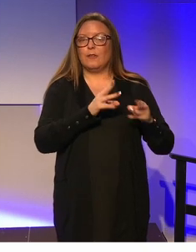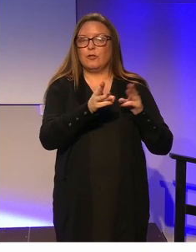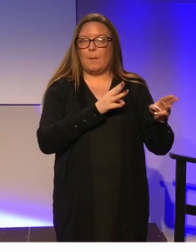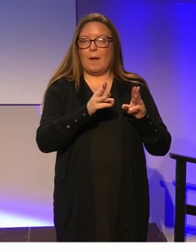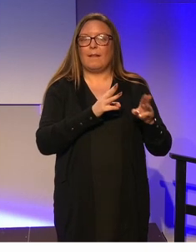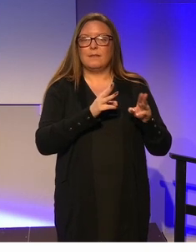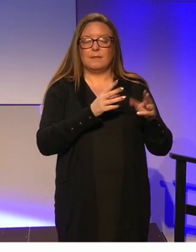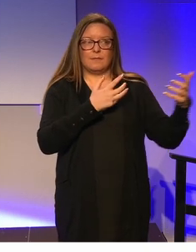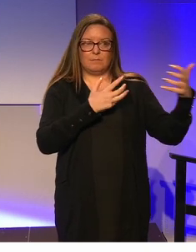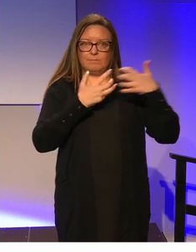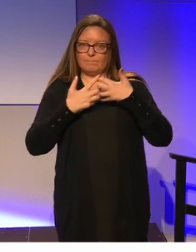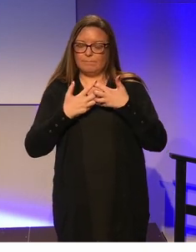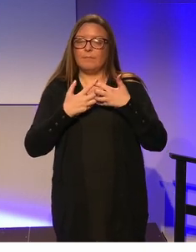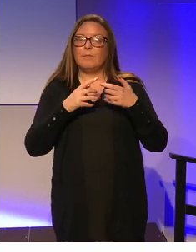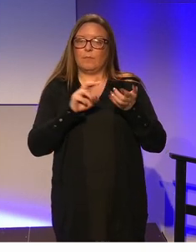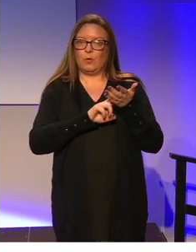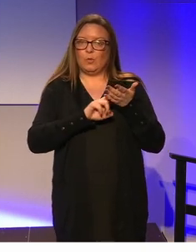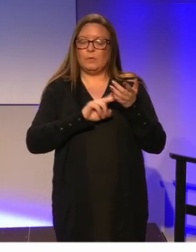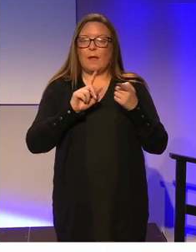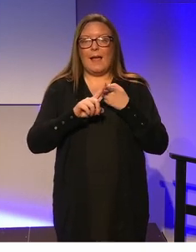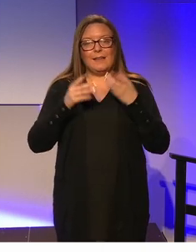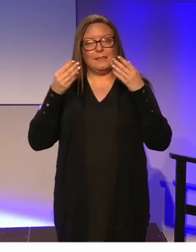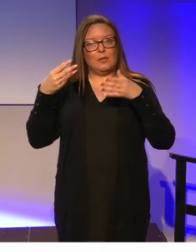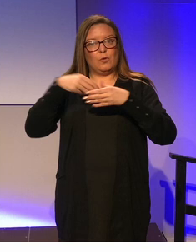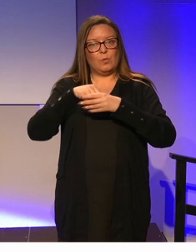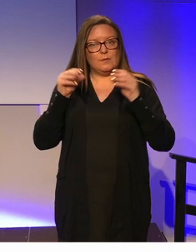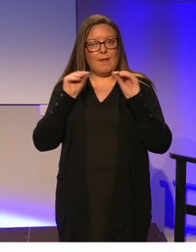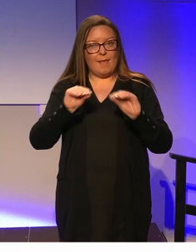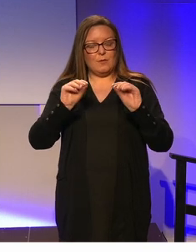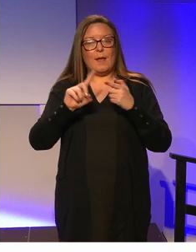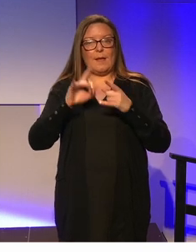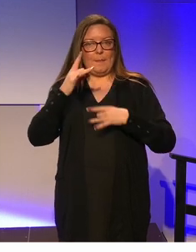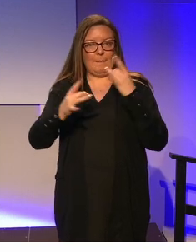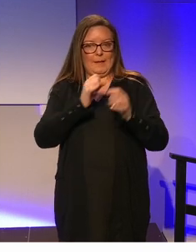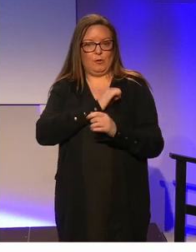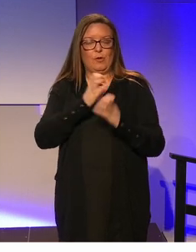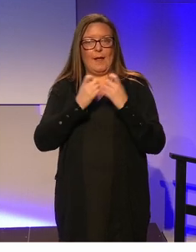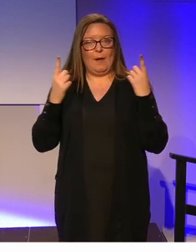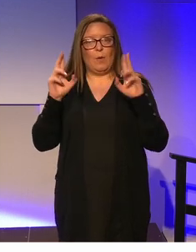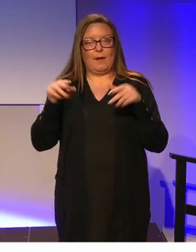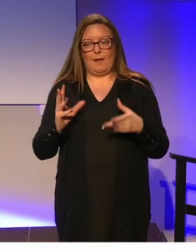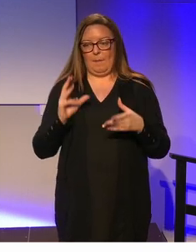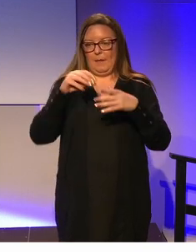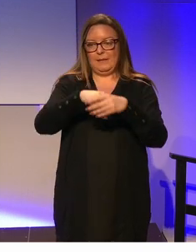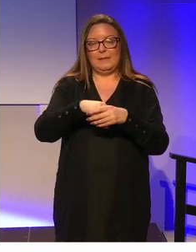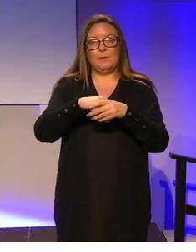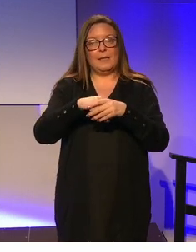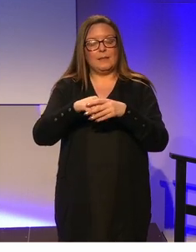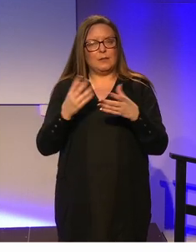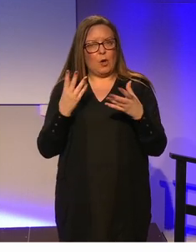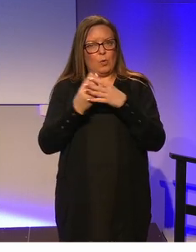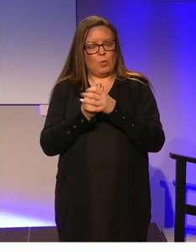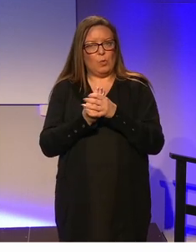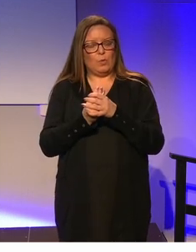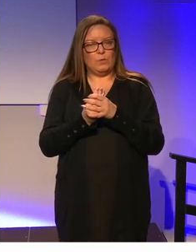And creates a presumption in favour of inclusive education and enabling everyone to participate in an inclusive way in society